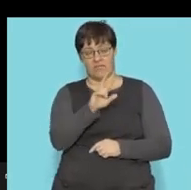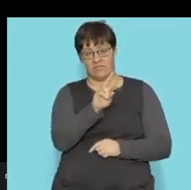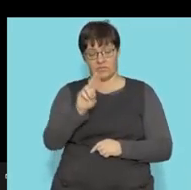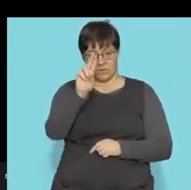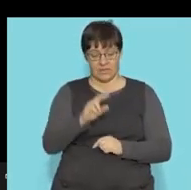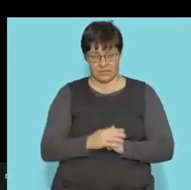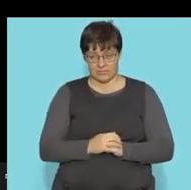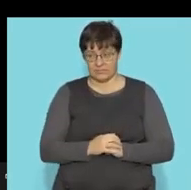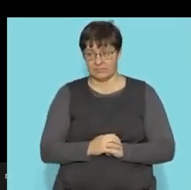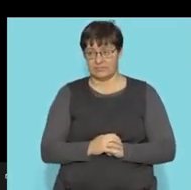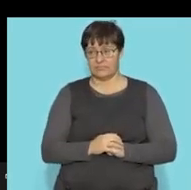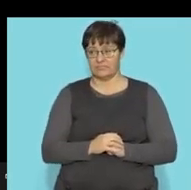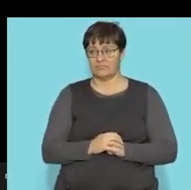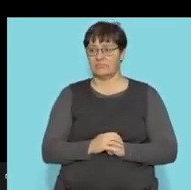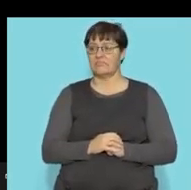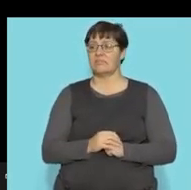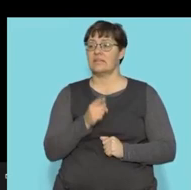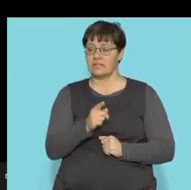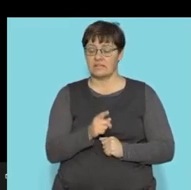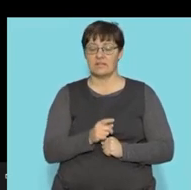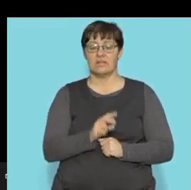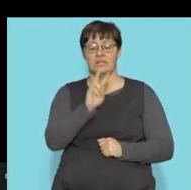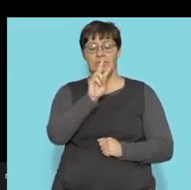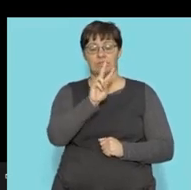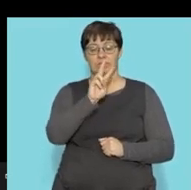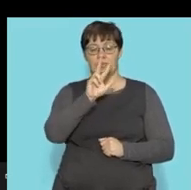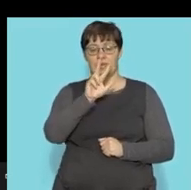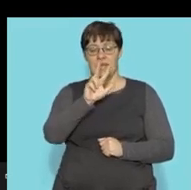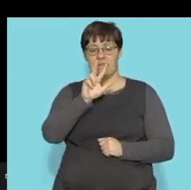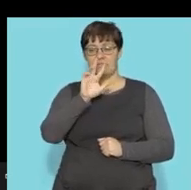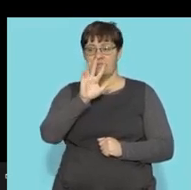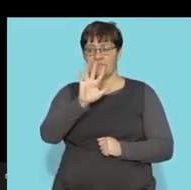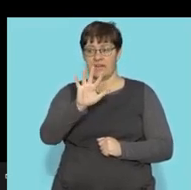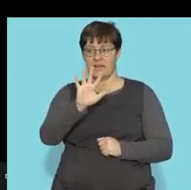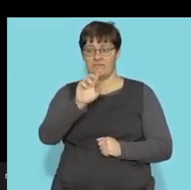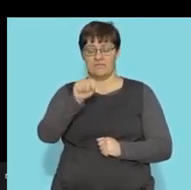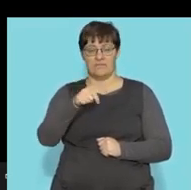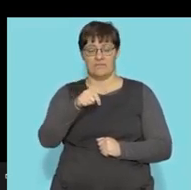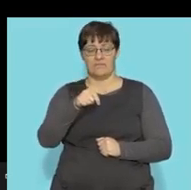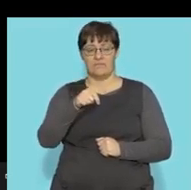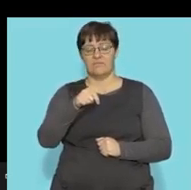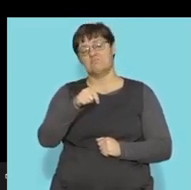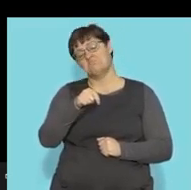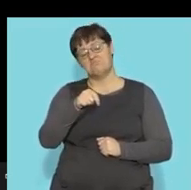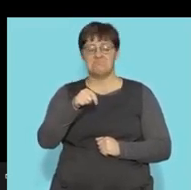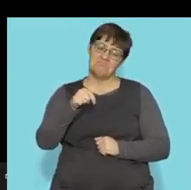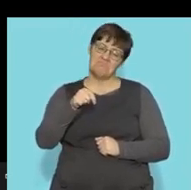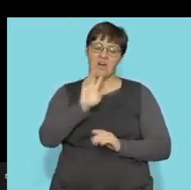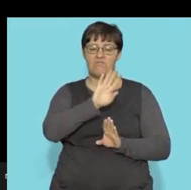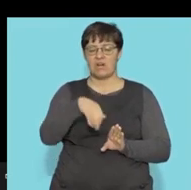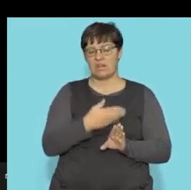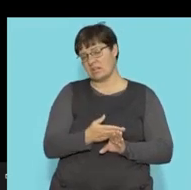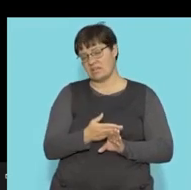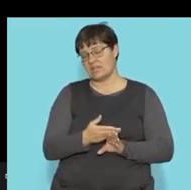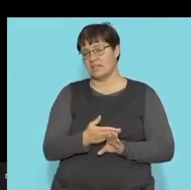squared. So the surface area is going to be 285. And I can see if I round